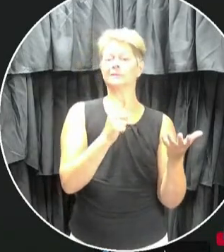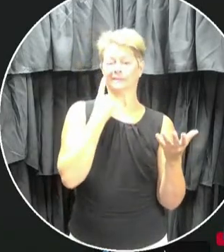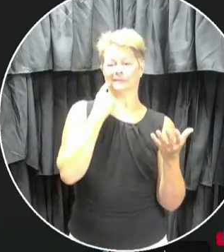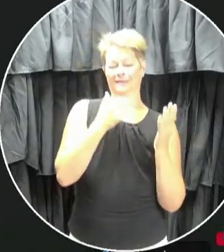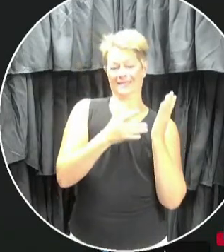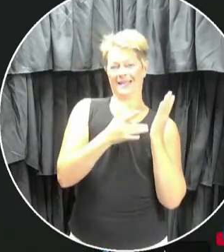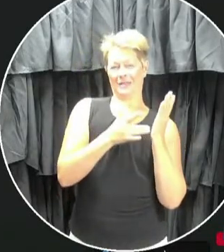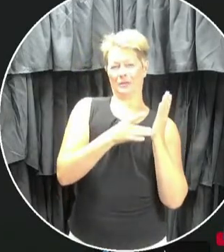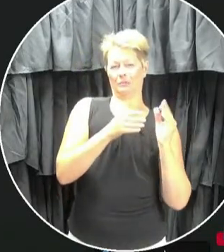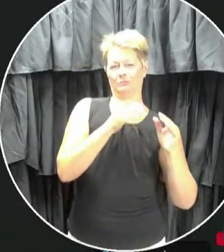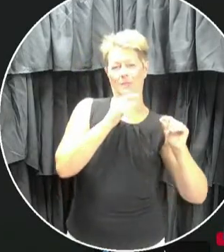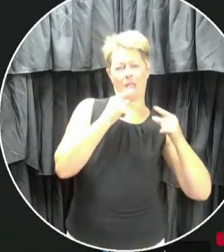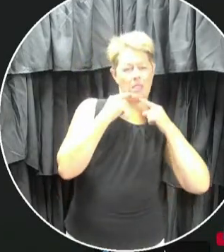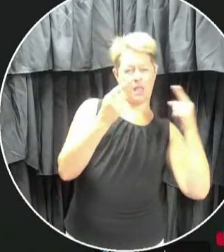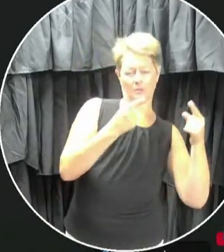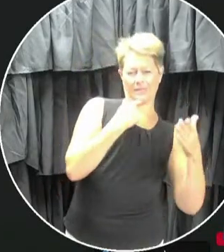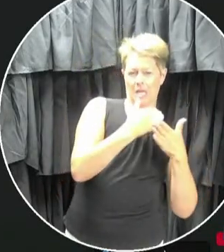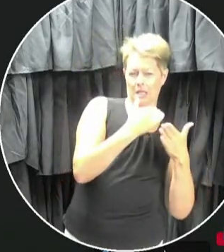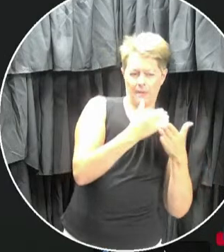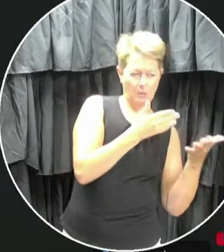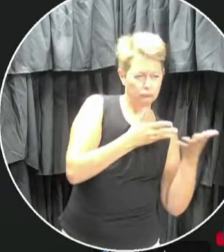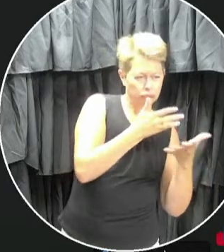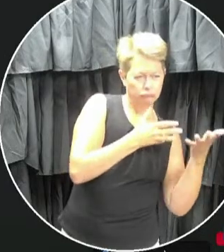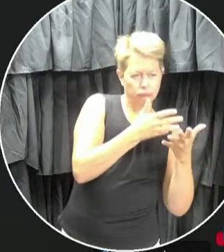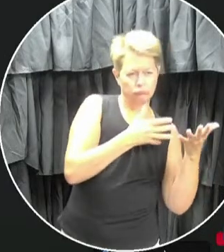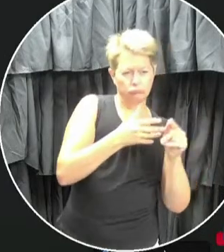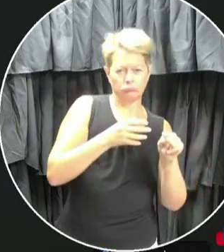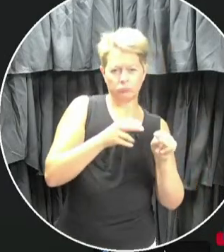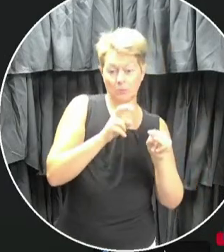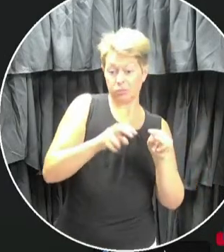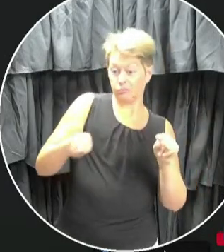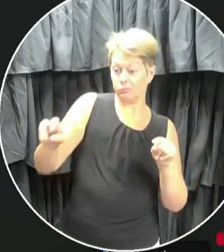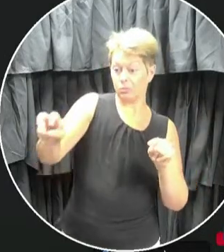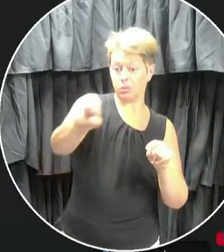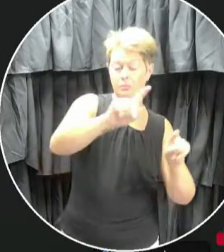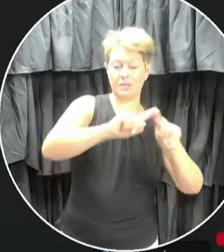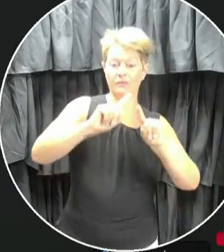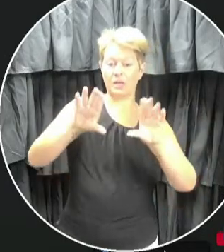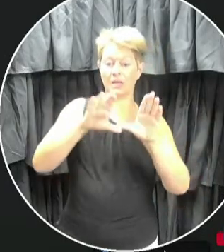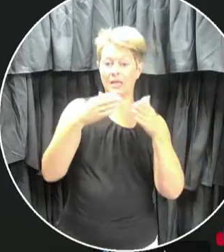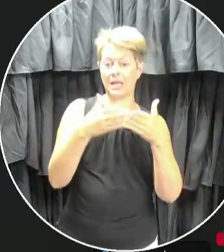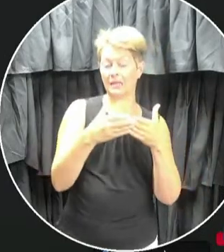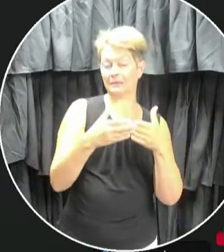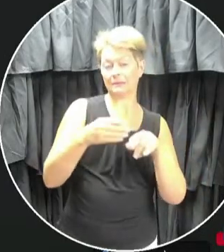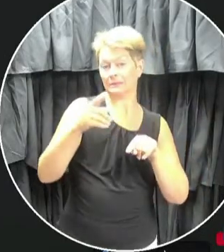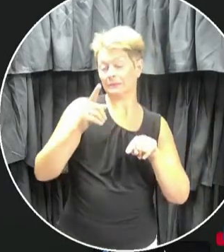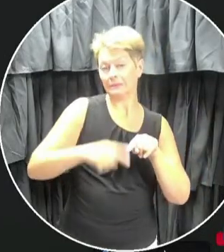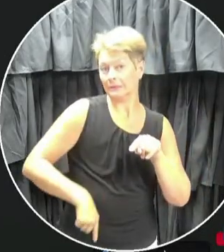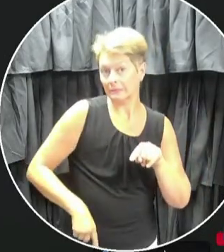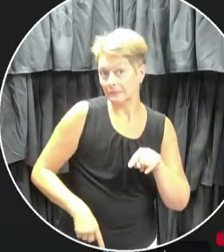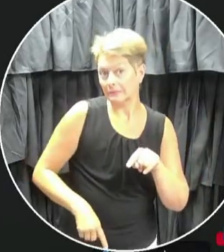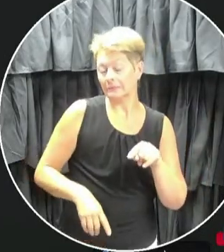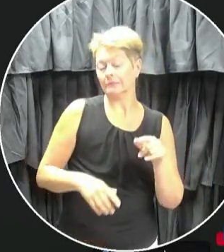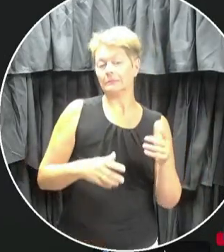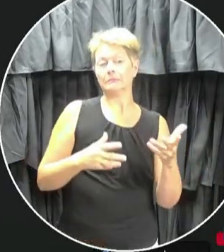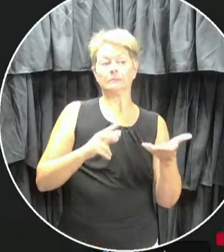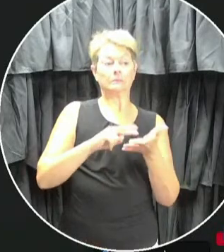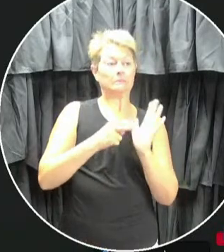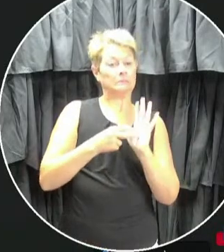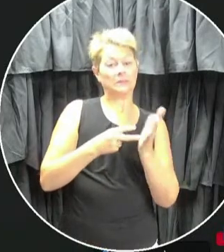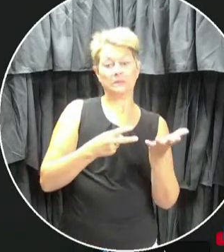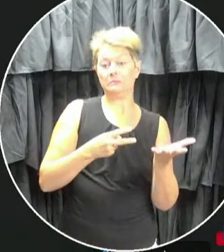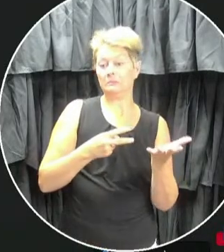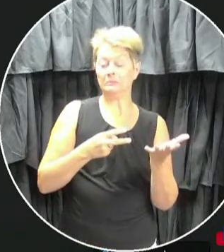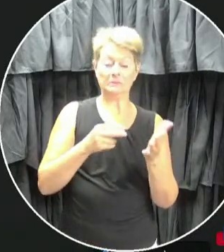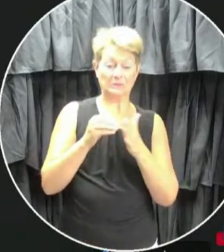about how cohorting isn't a reality just based on the curriculum and the students could be